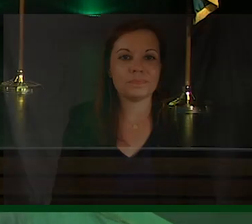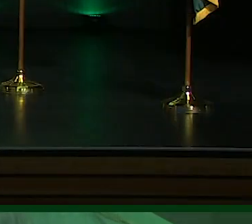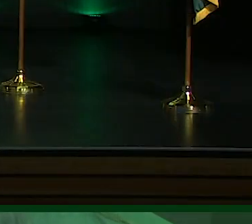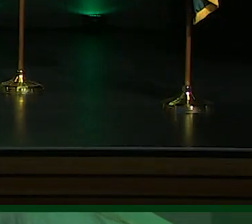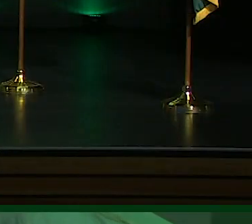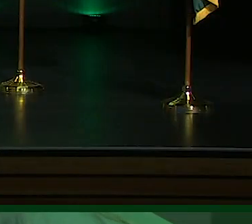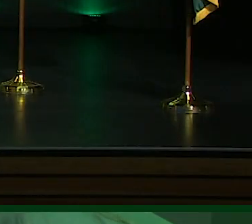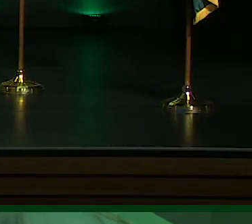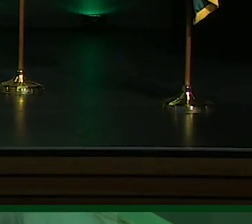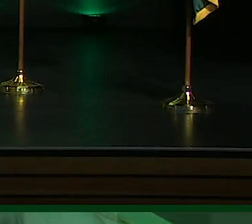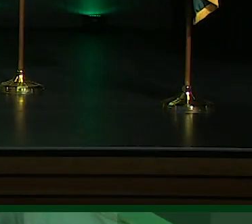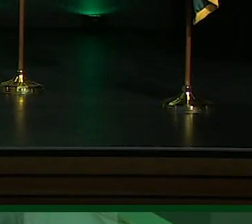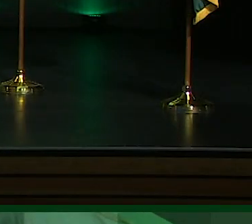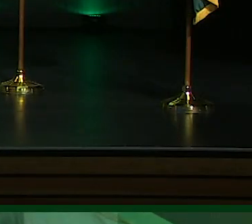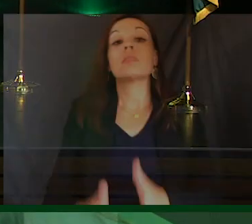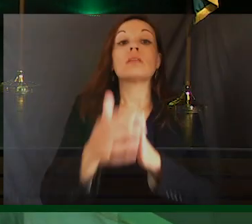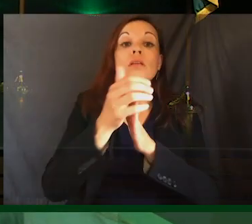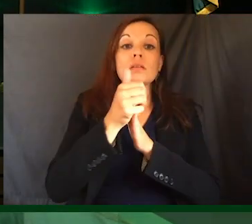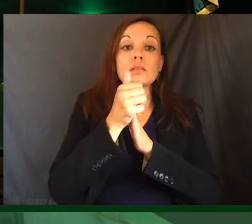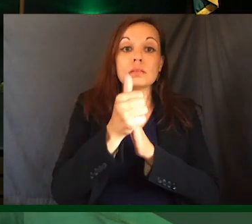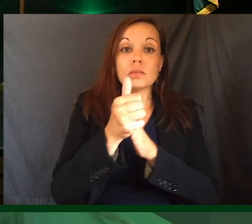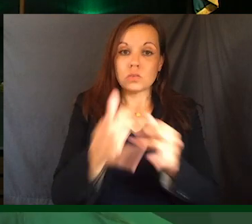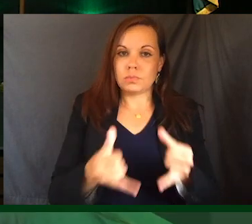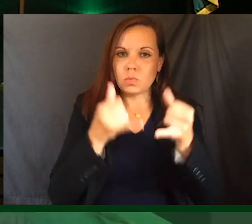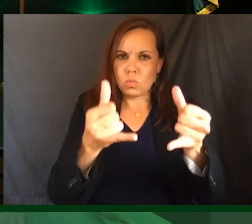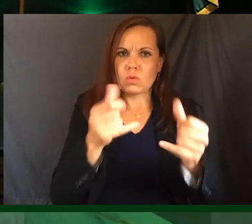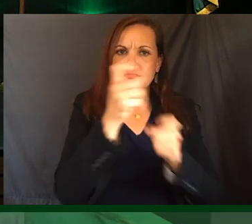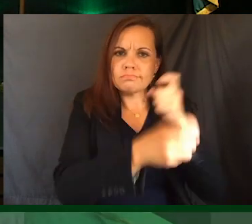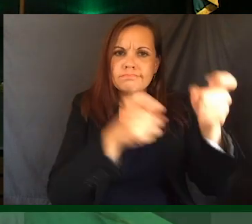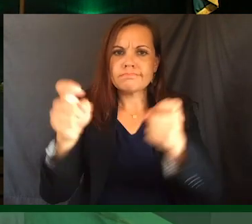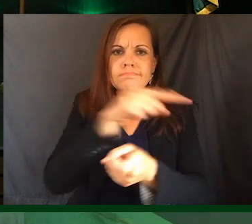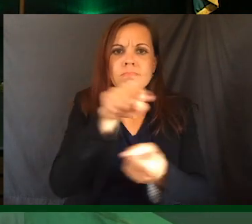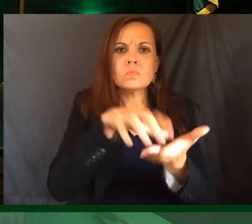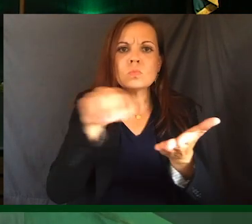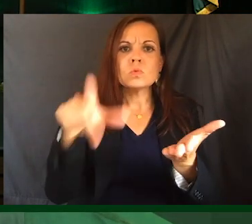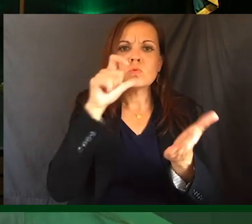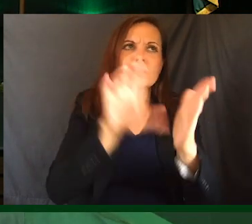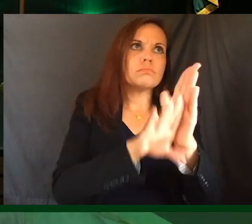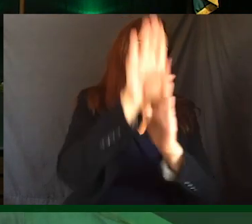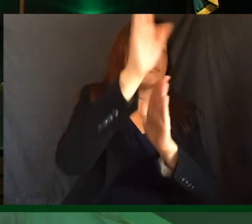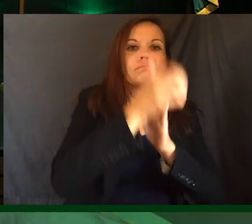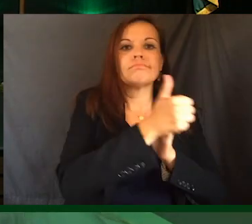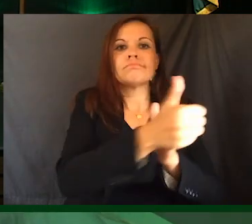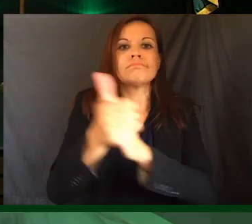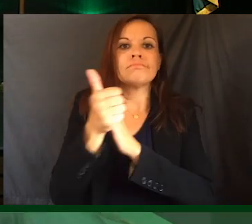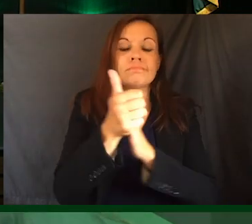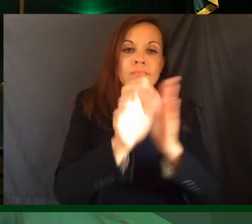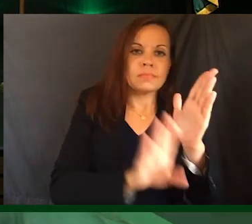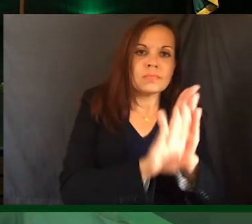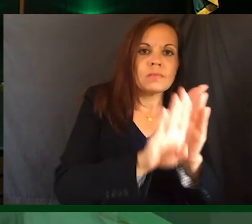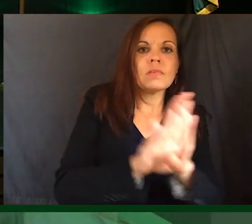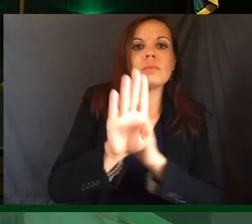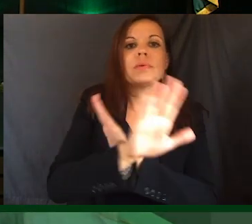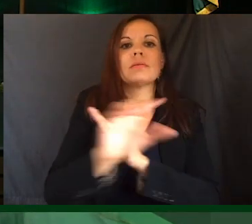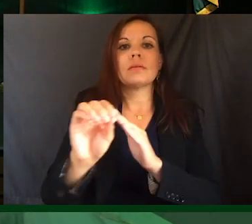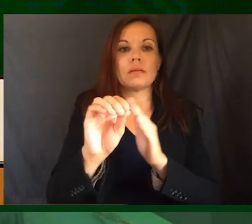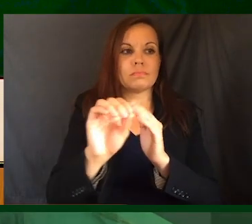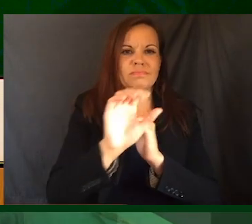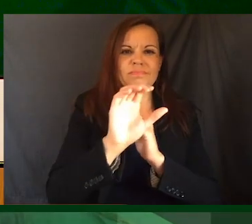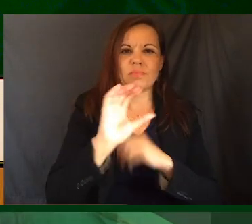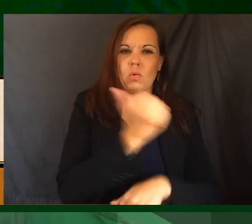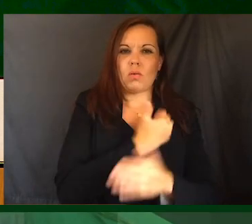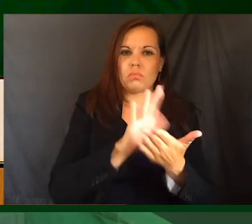Leadership Awards are presented to students who have excelled in providing leadership in the development and in the promotion of college programs.